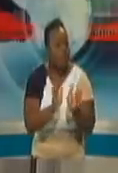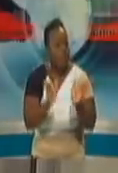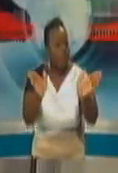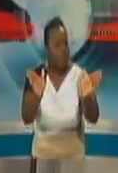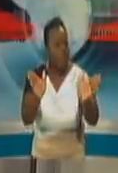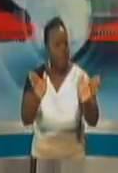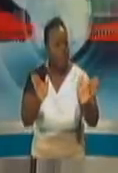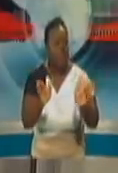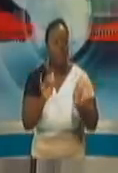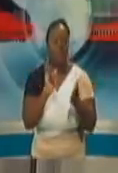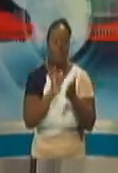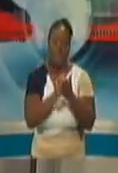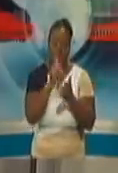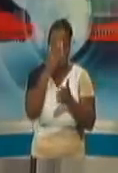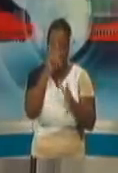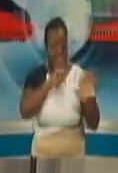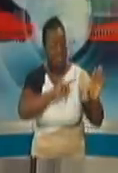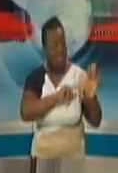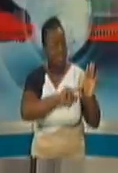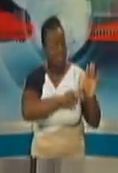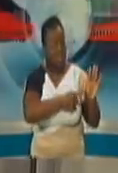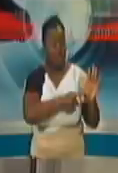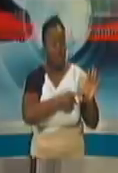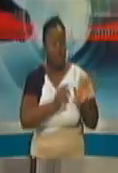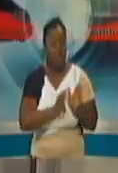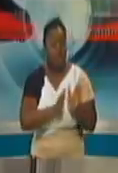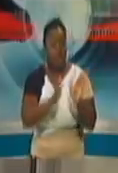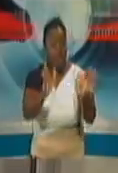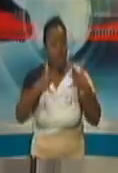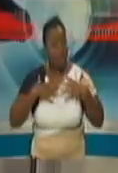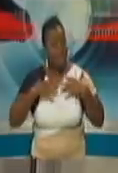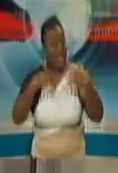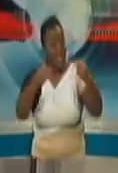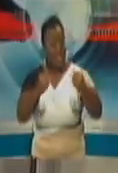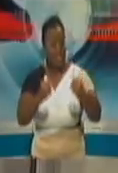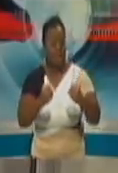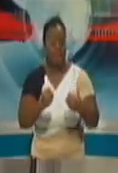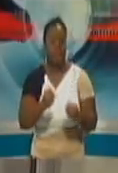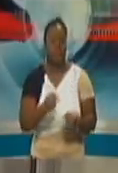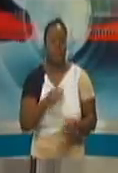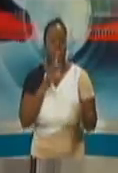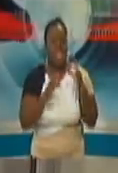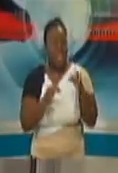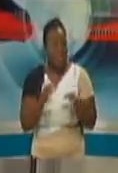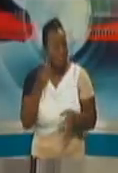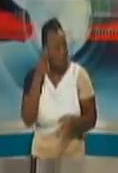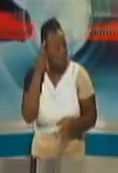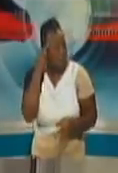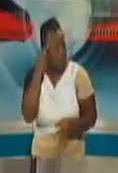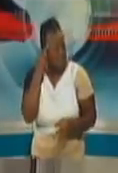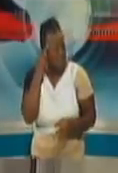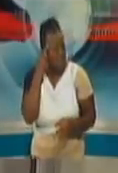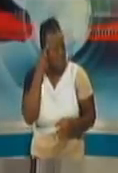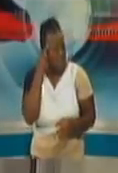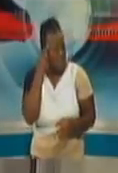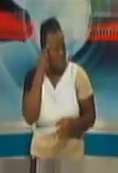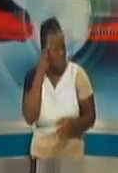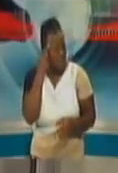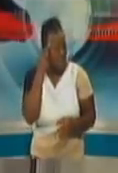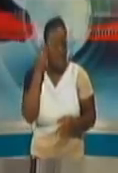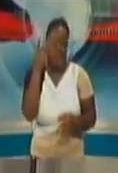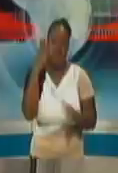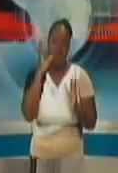public health measures. If we lose sight of the six measures I spent five minutes on,